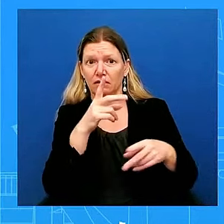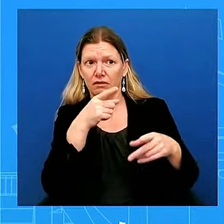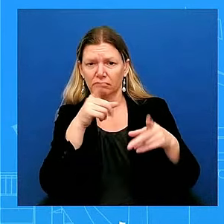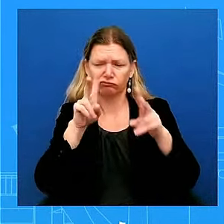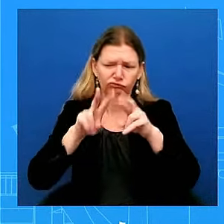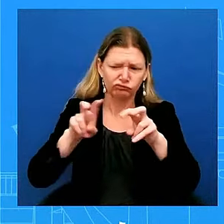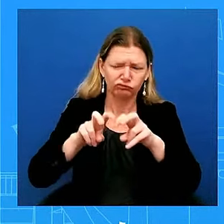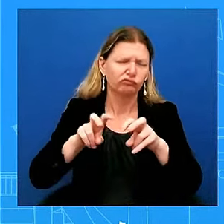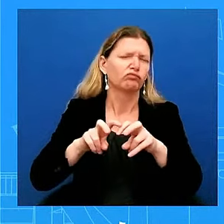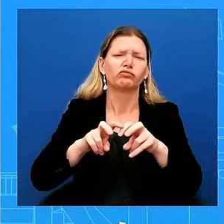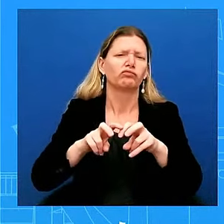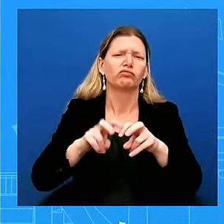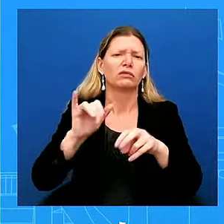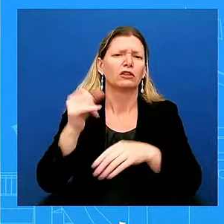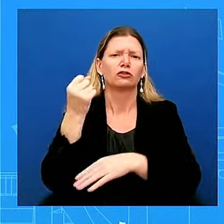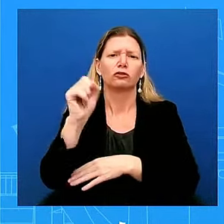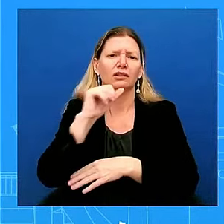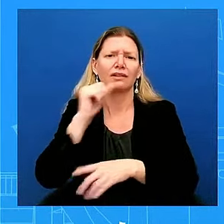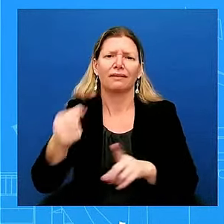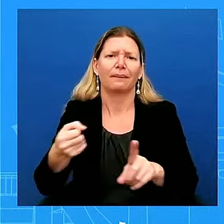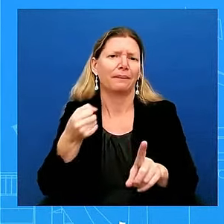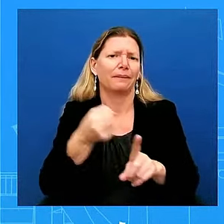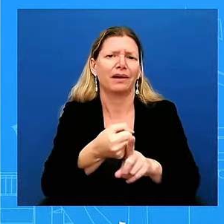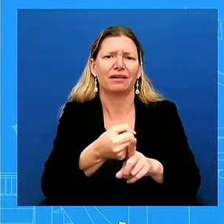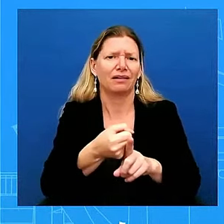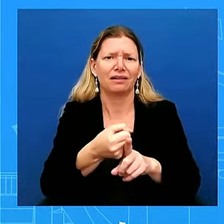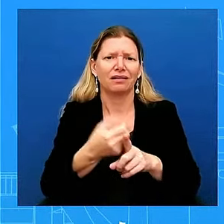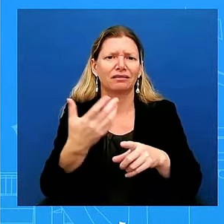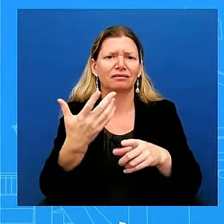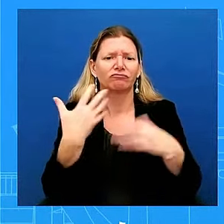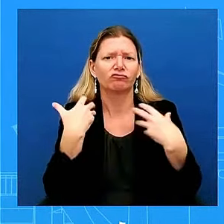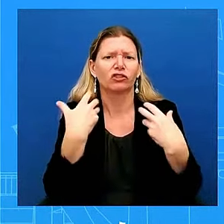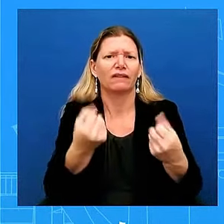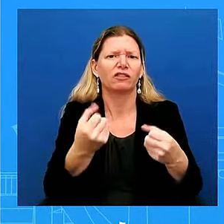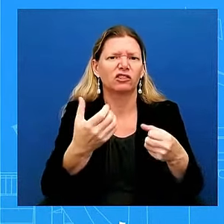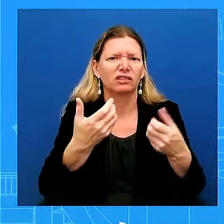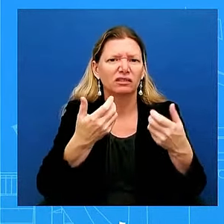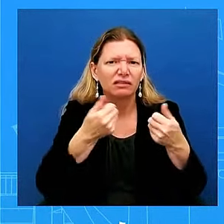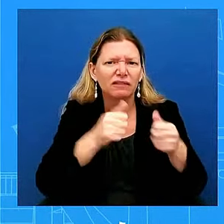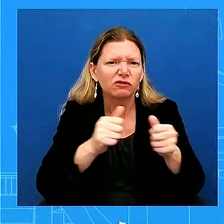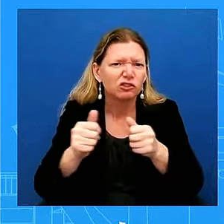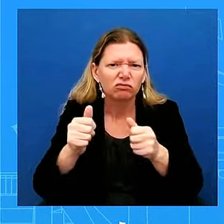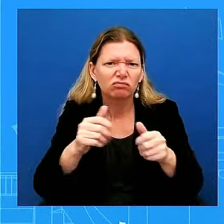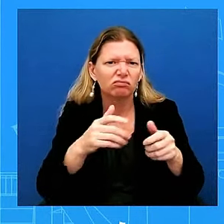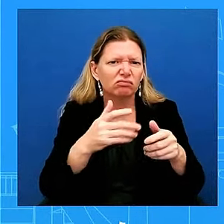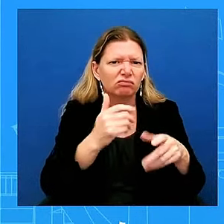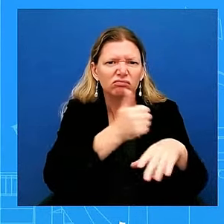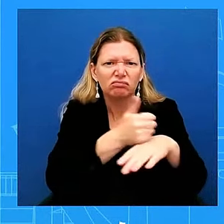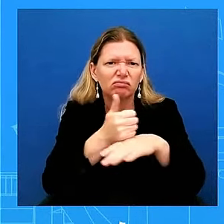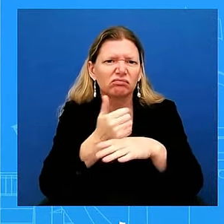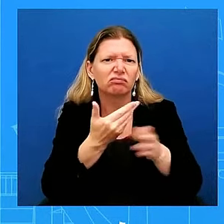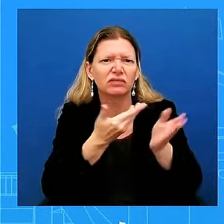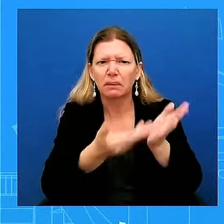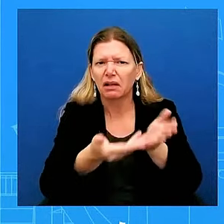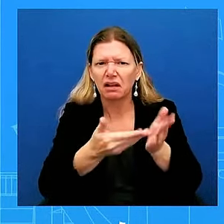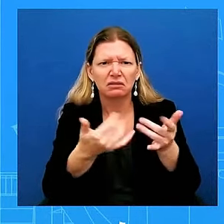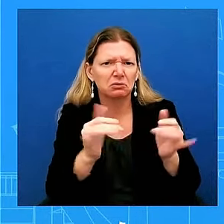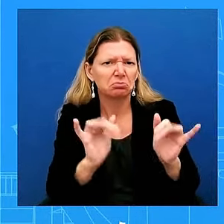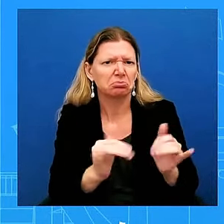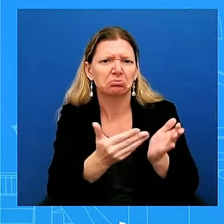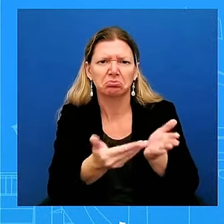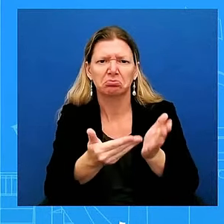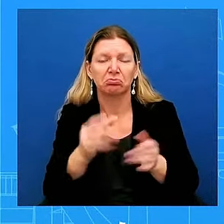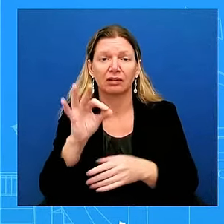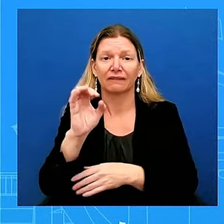this time because supplies were pre-positioned. You heard – you heard the FEMA administration – administrator mentioned this just last week. You heard that